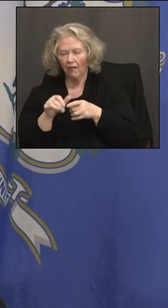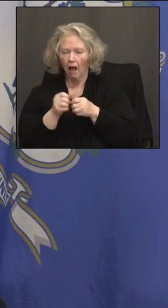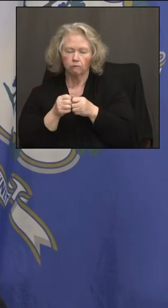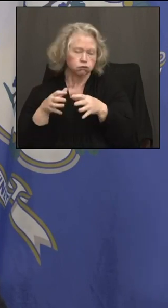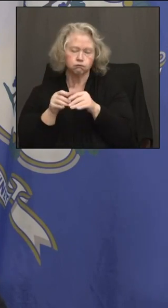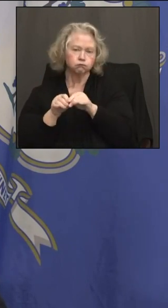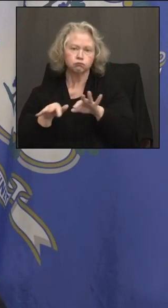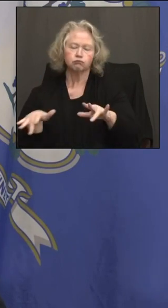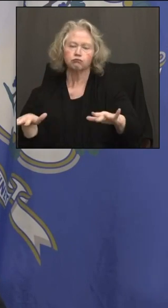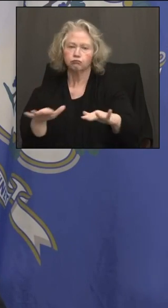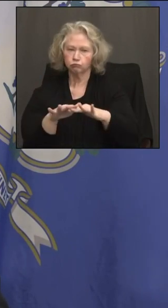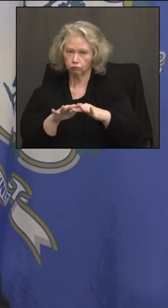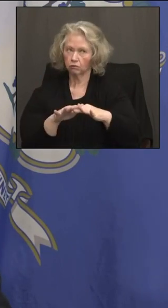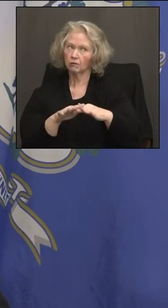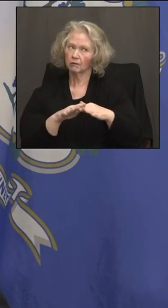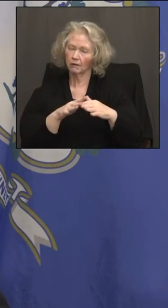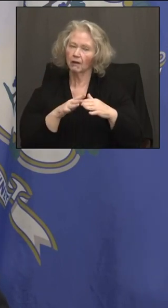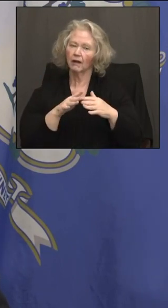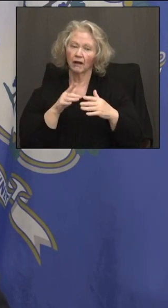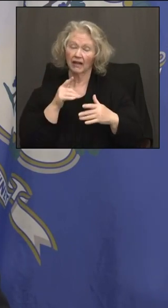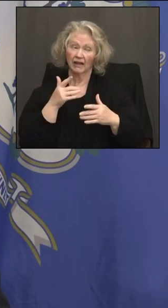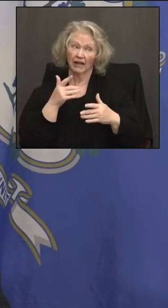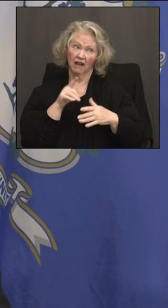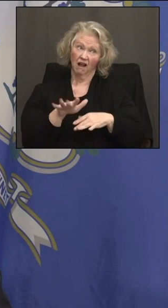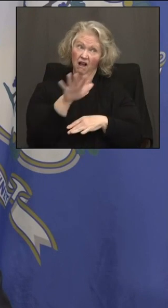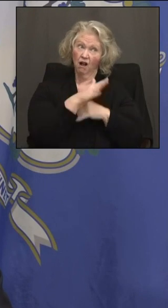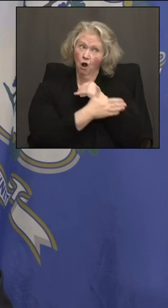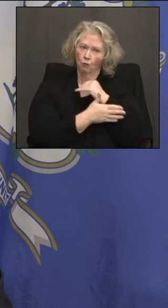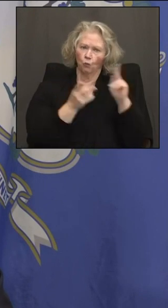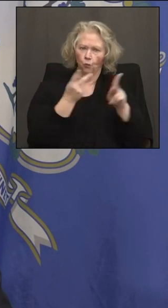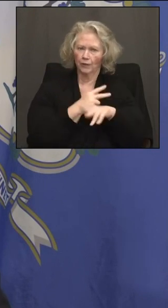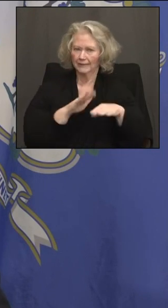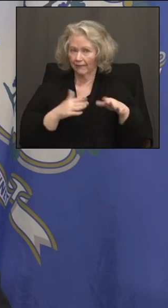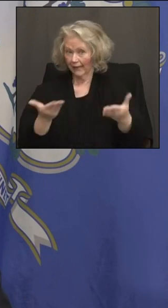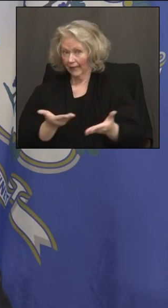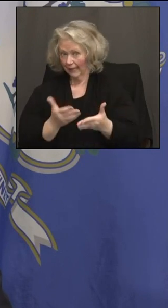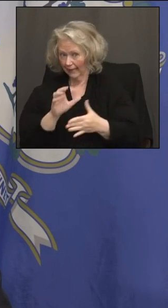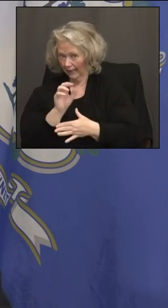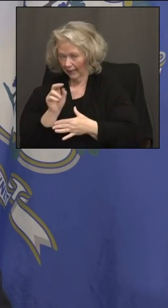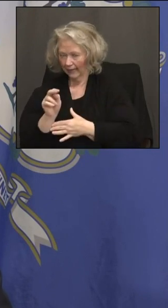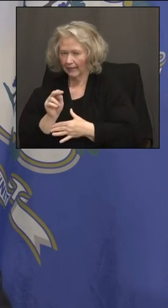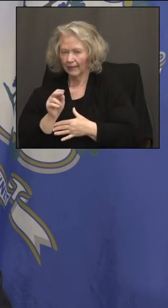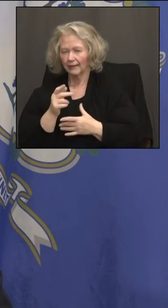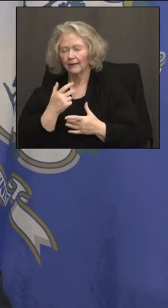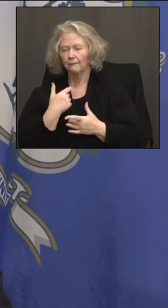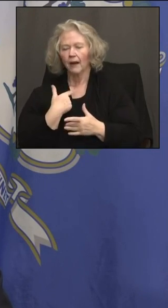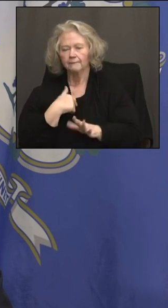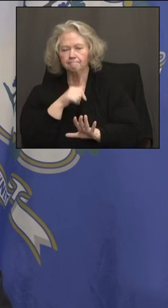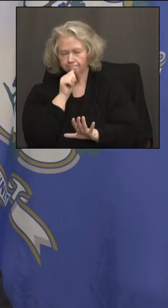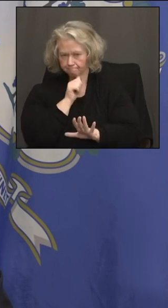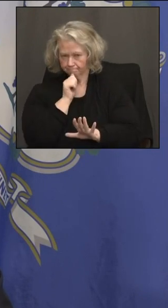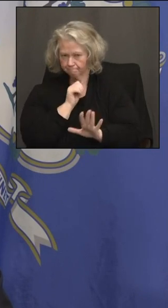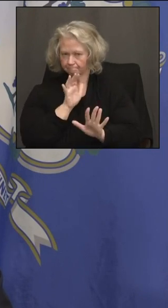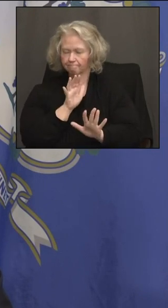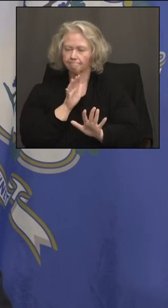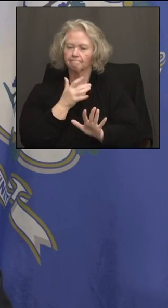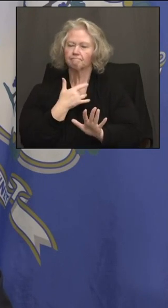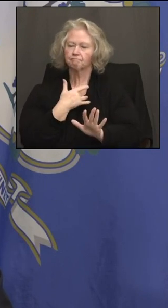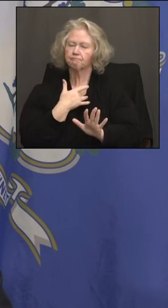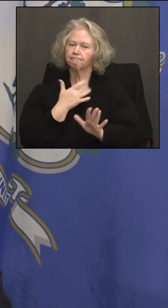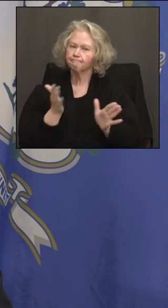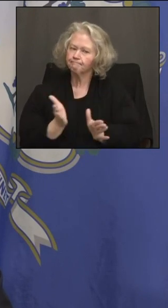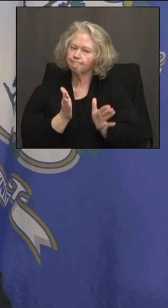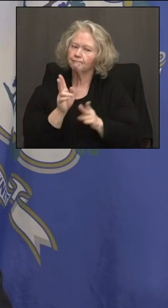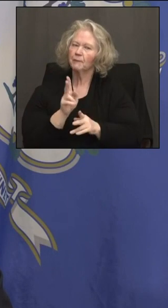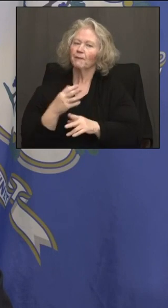around the country, a lot less in Connecticut. And let's give a little time. If we can do this on a voluntary basis